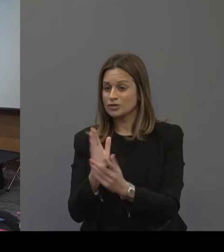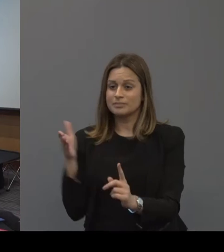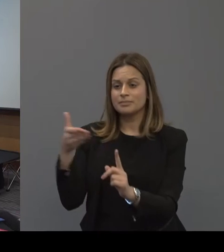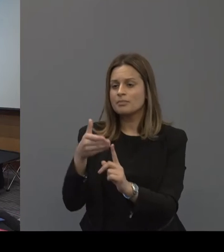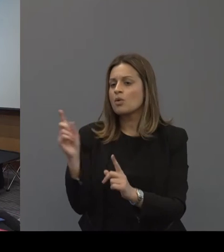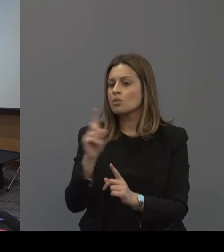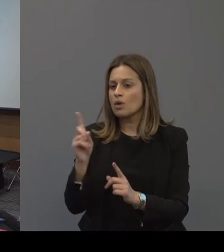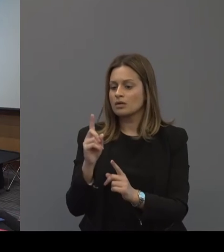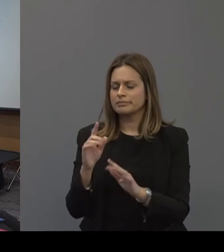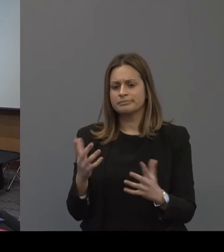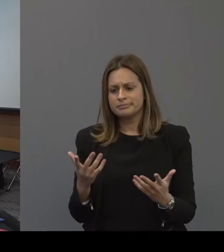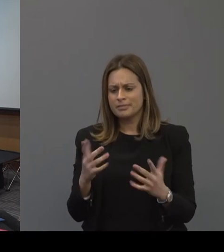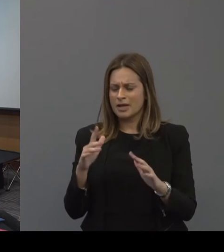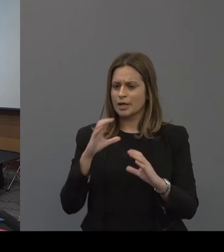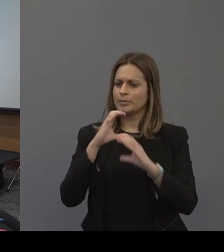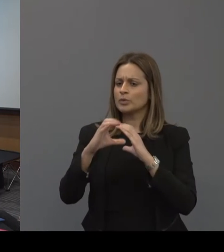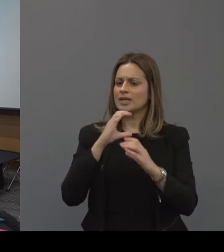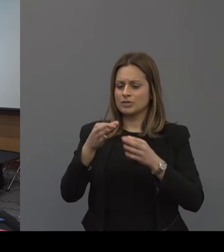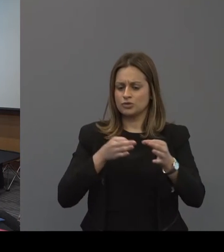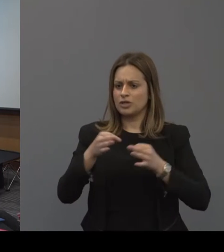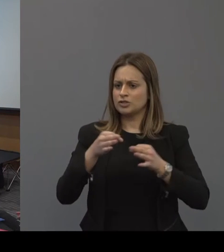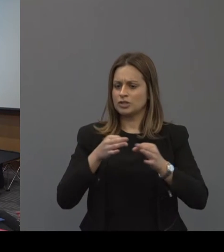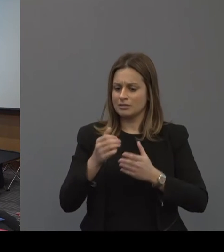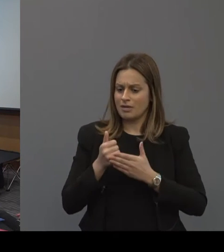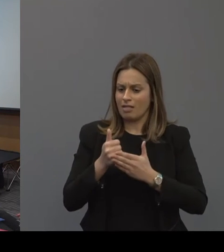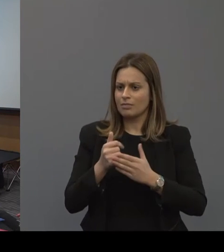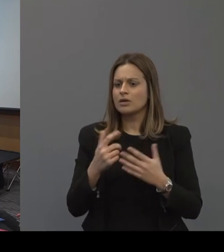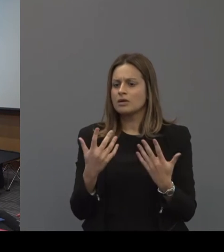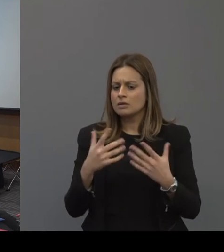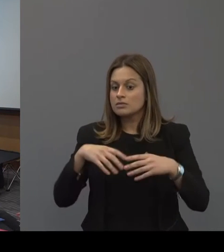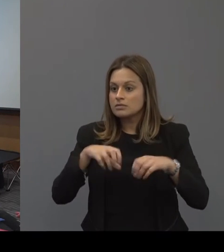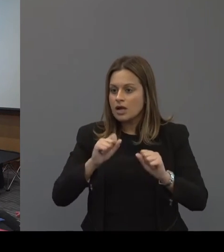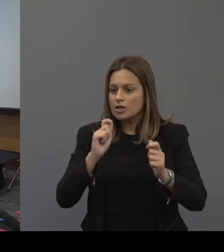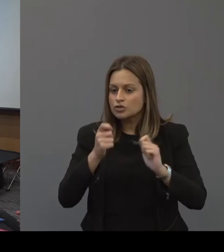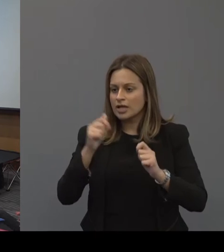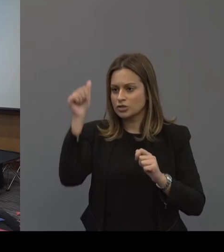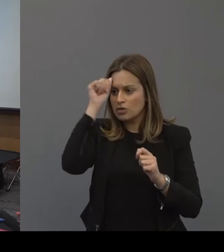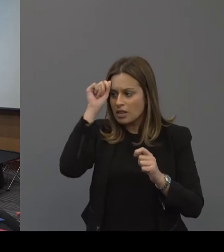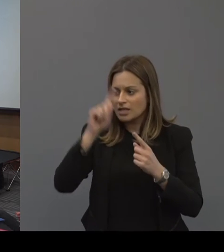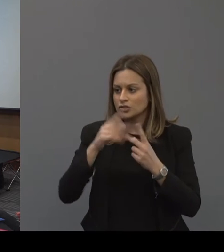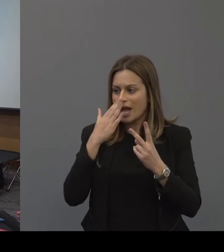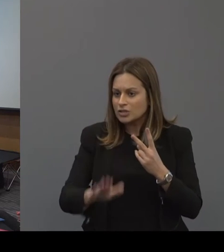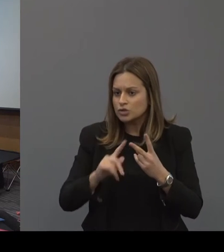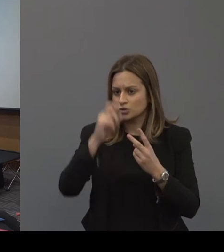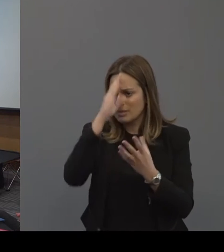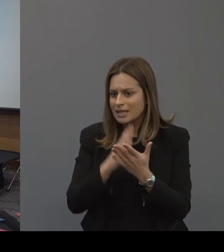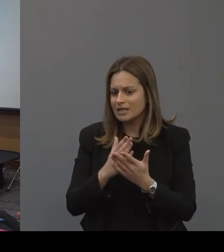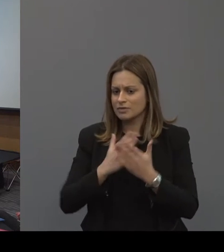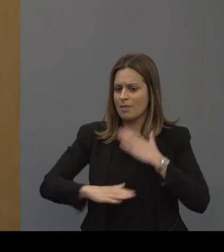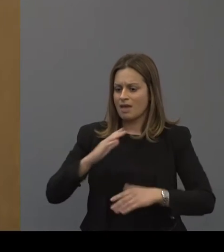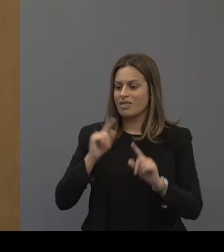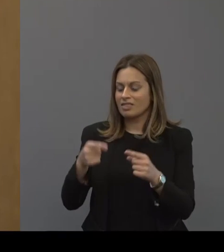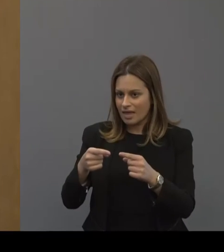a health communication strategy to try to begin to change knowledge, attitudes, beliefs and behaviors